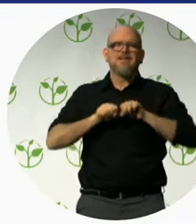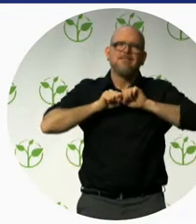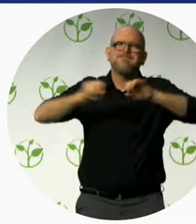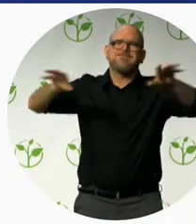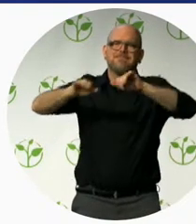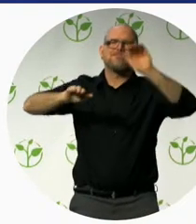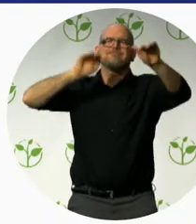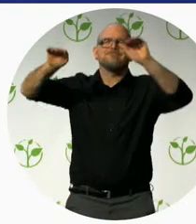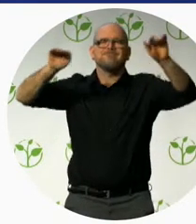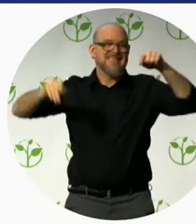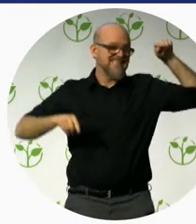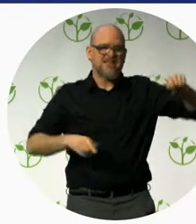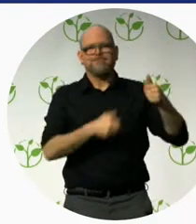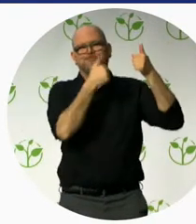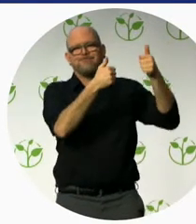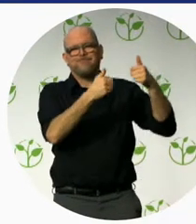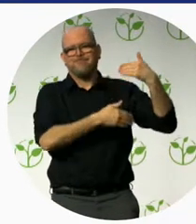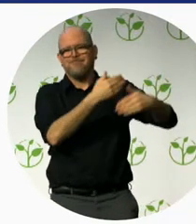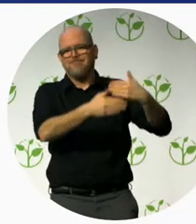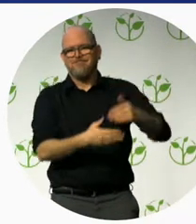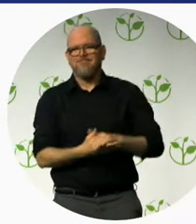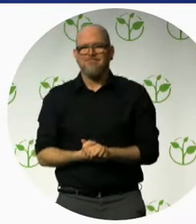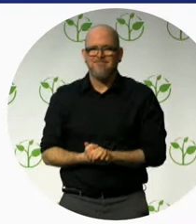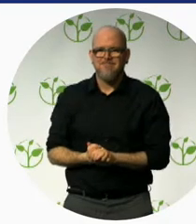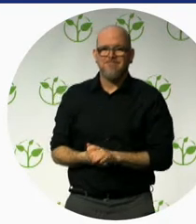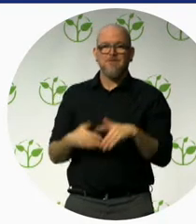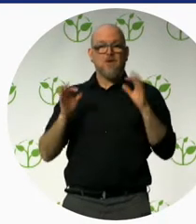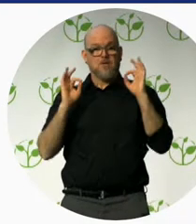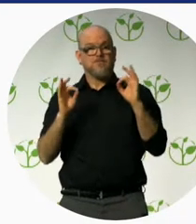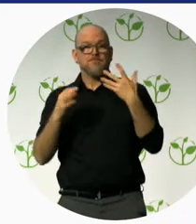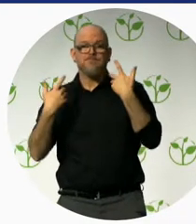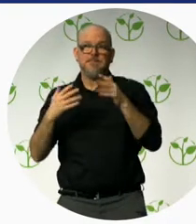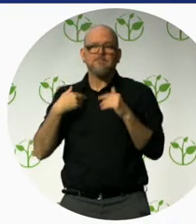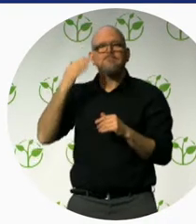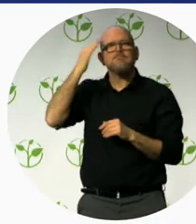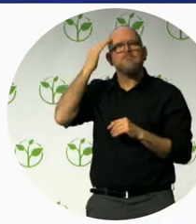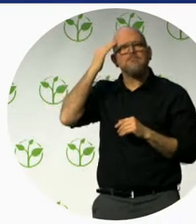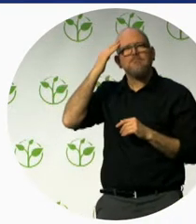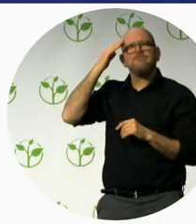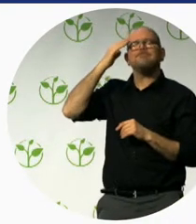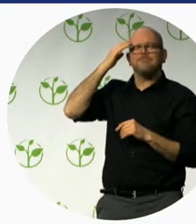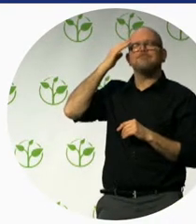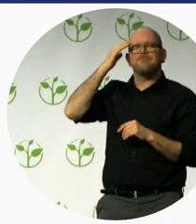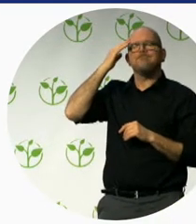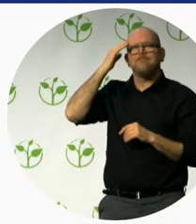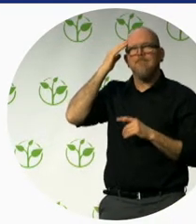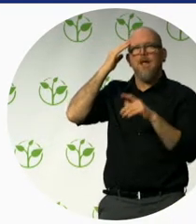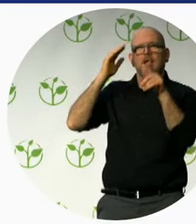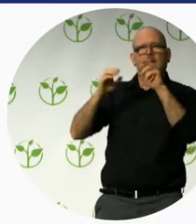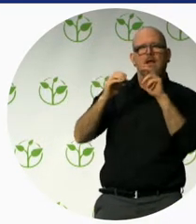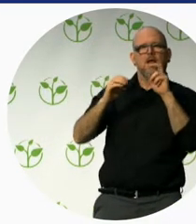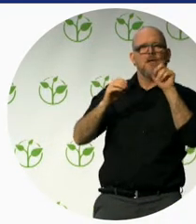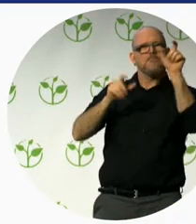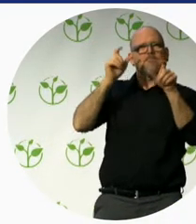We also noticed that accessibility is now higher on the agenda of the city of Bruges. Even beyond tourism. Since you include different